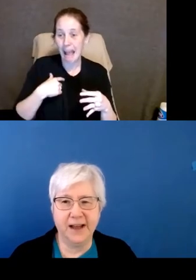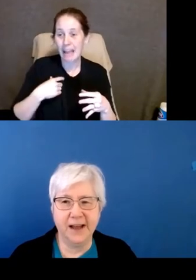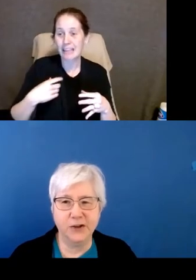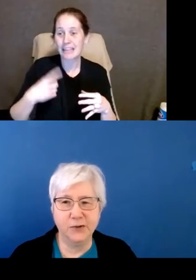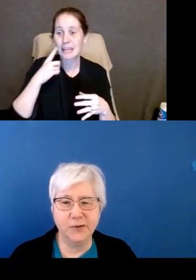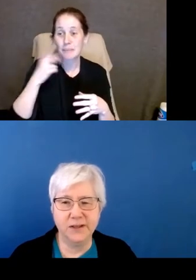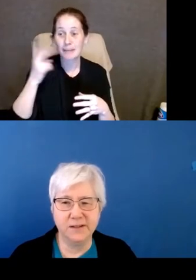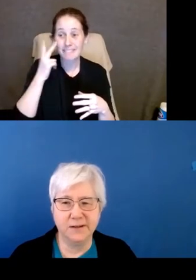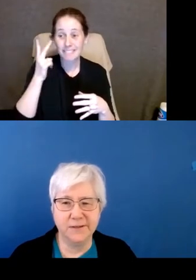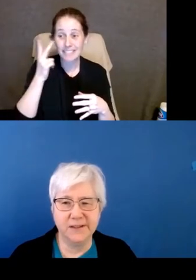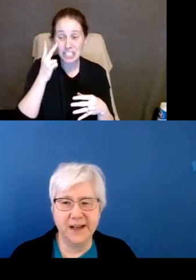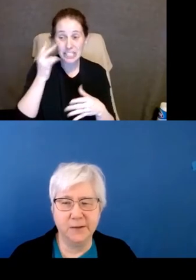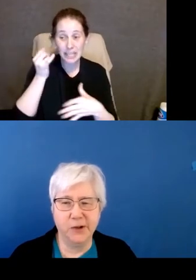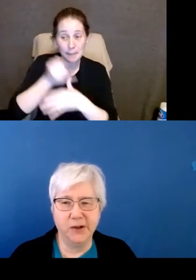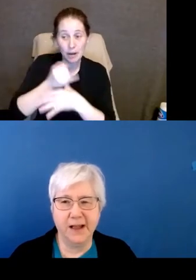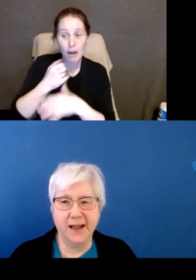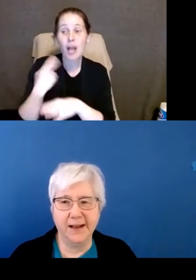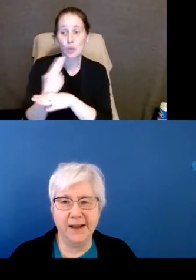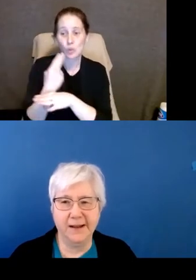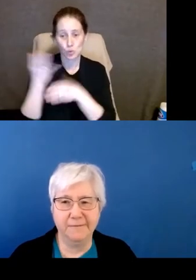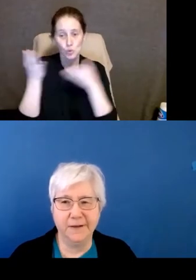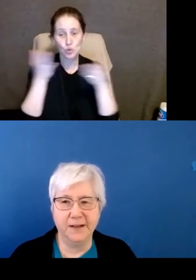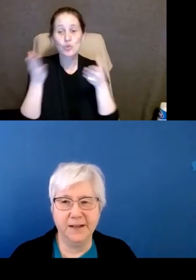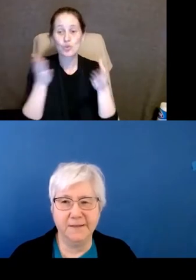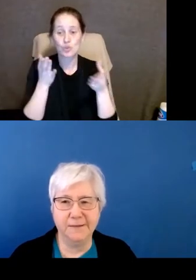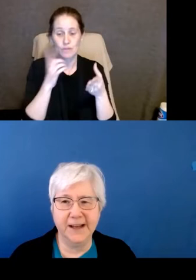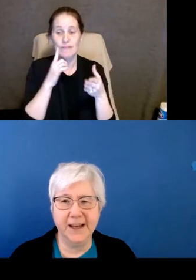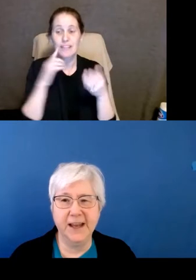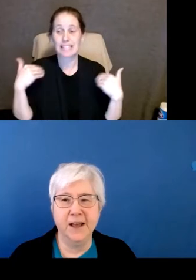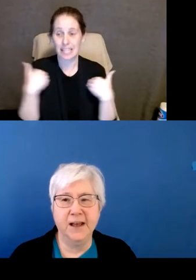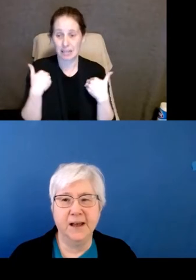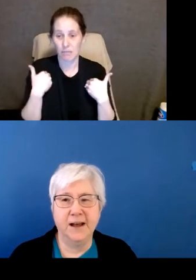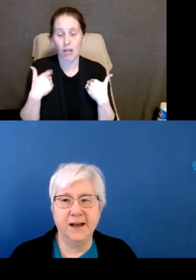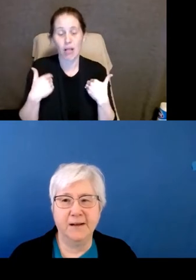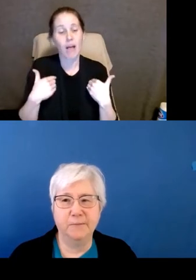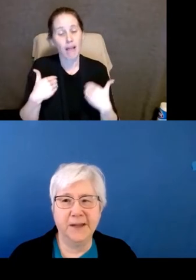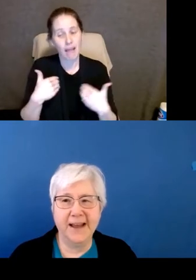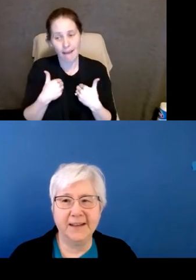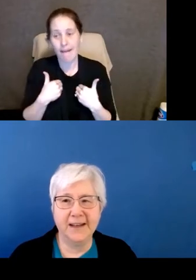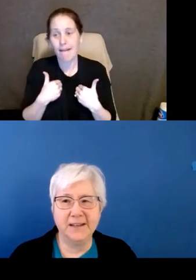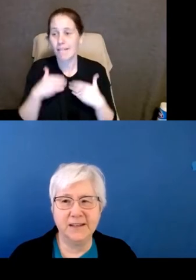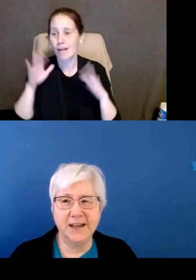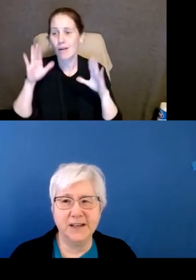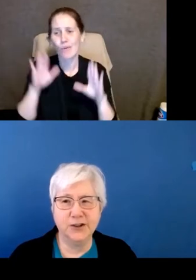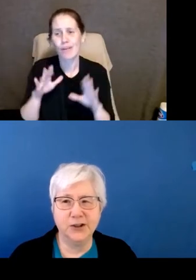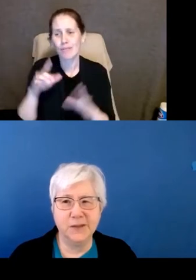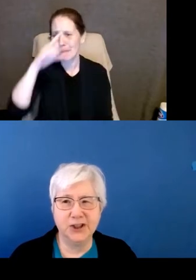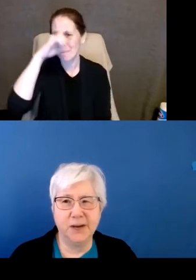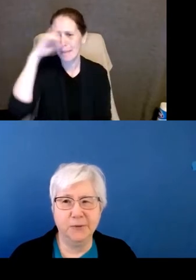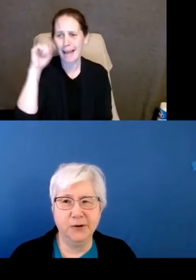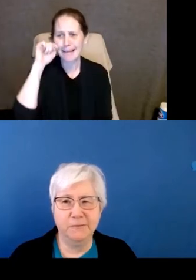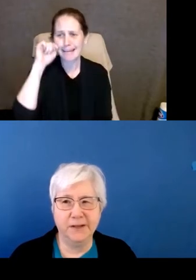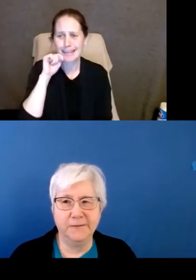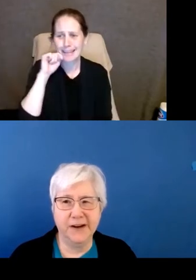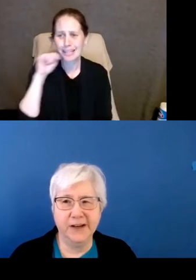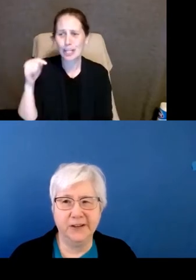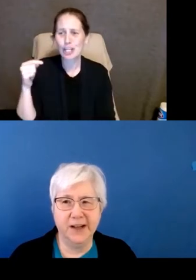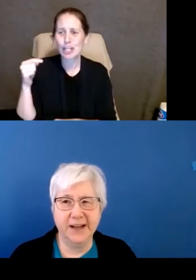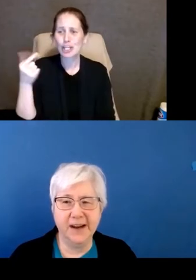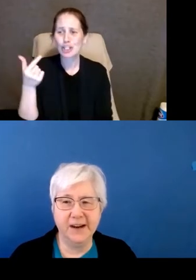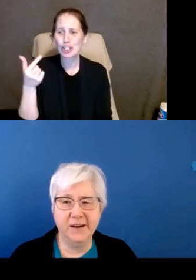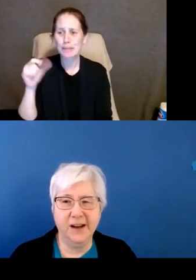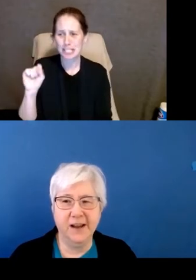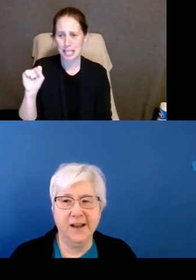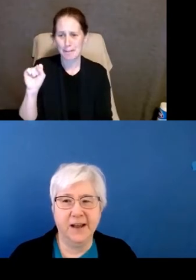I use a service animal. I have a lovely black and tan German Shepherd with very